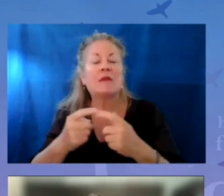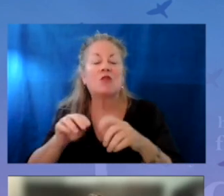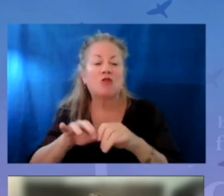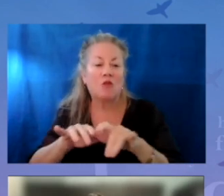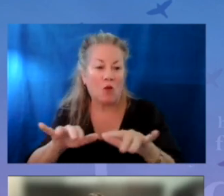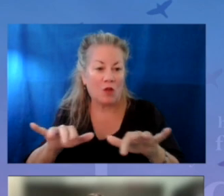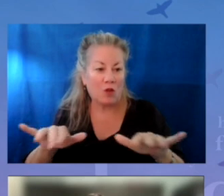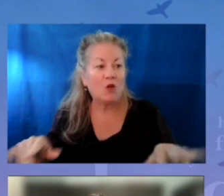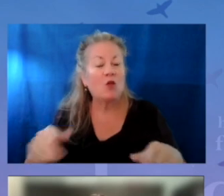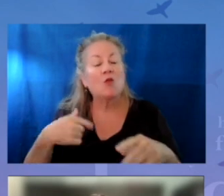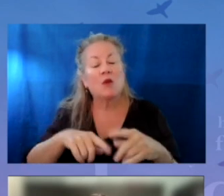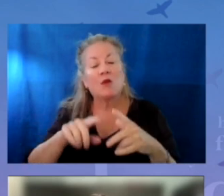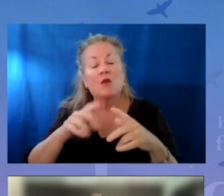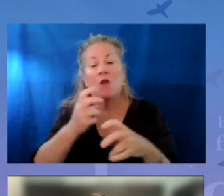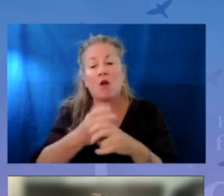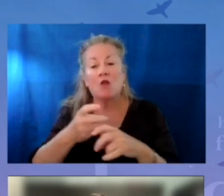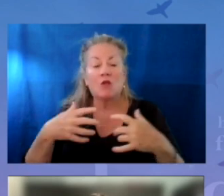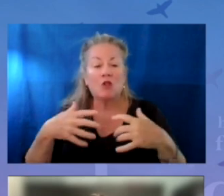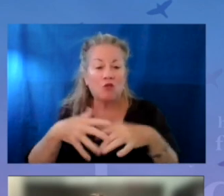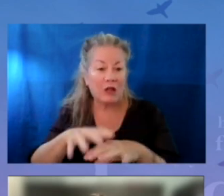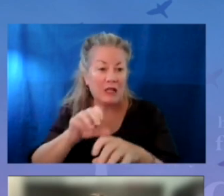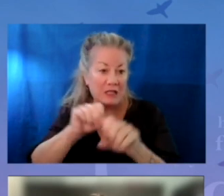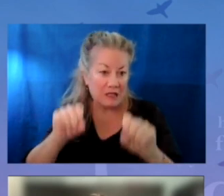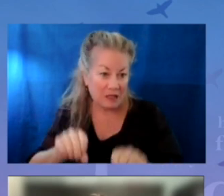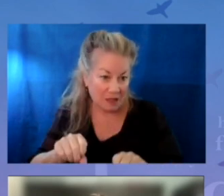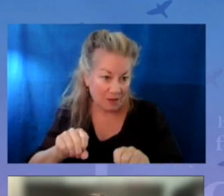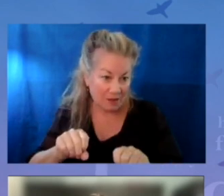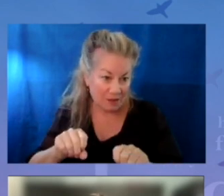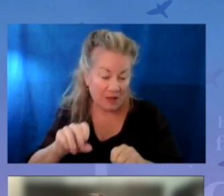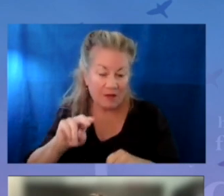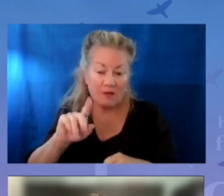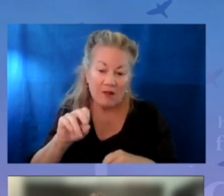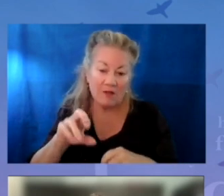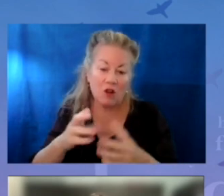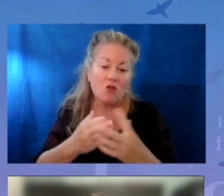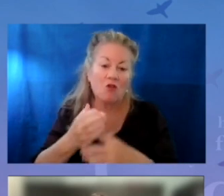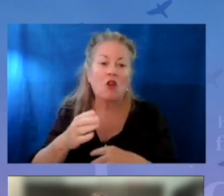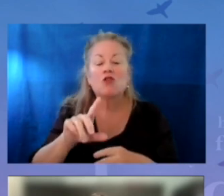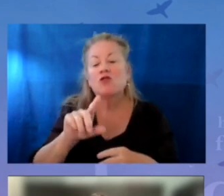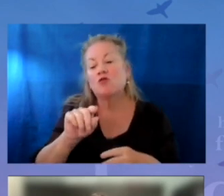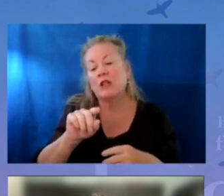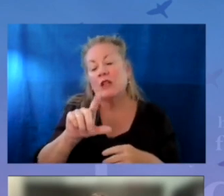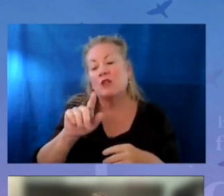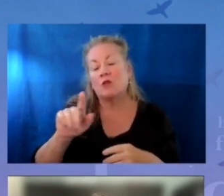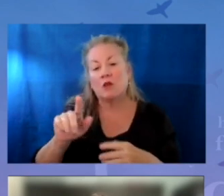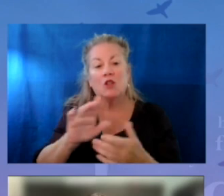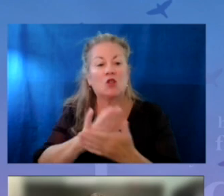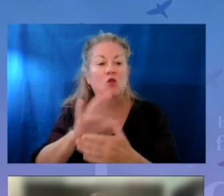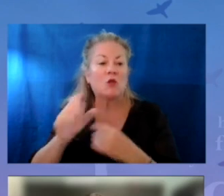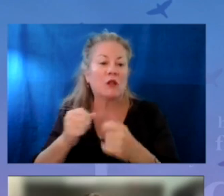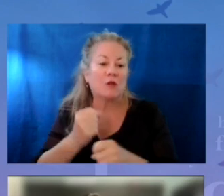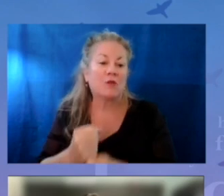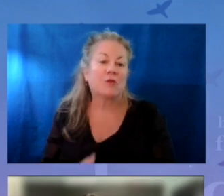and so forth. So we worked hard to integrate the system of navigator across the 2021 school year.